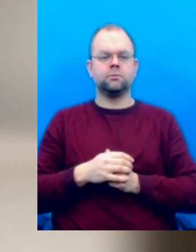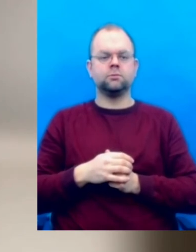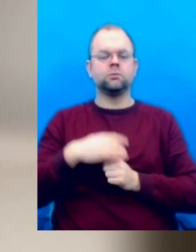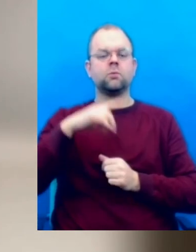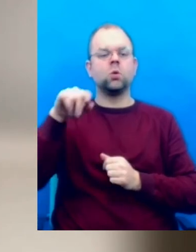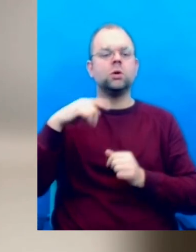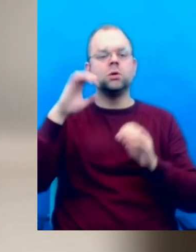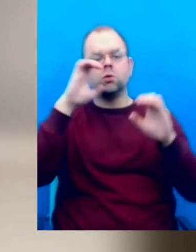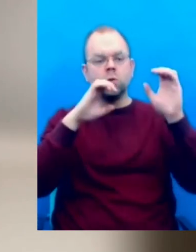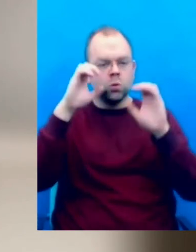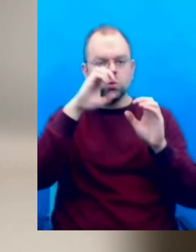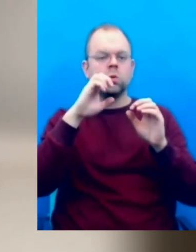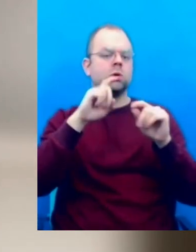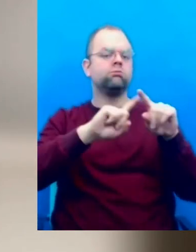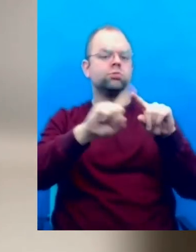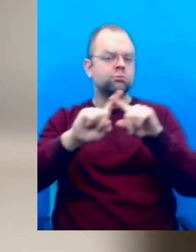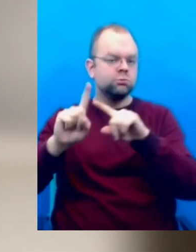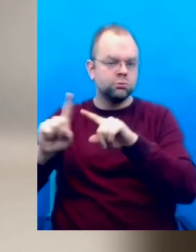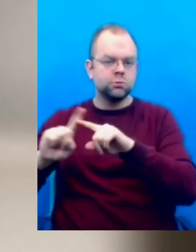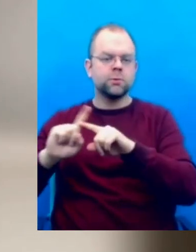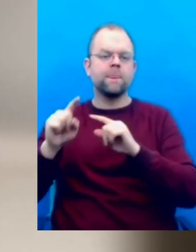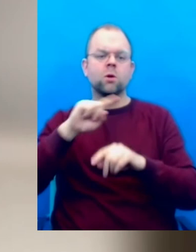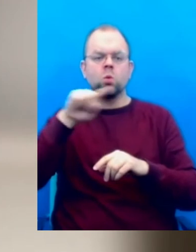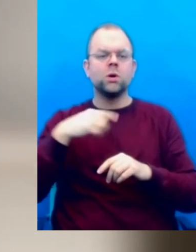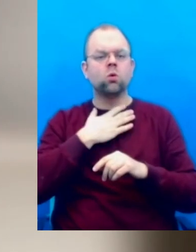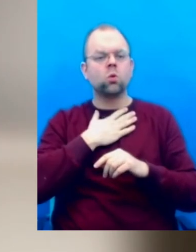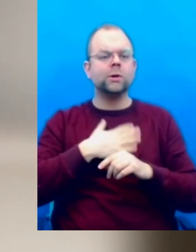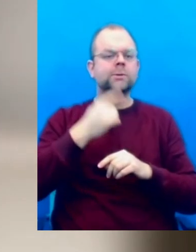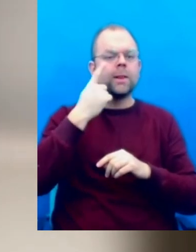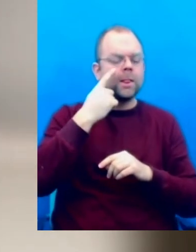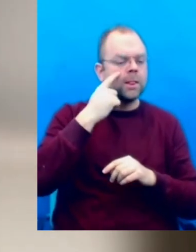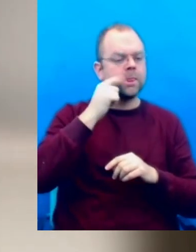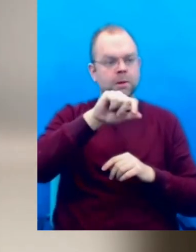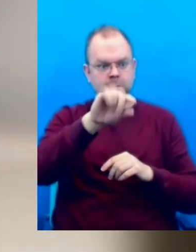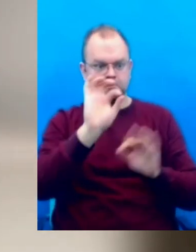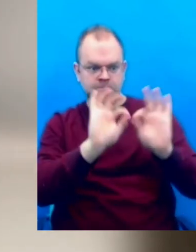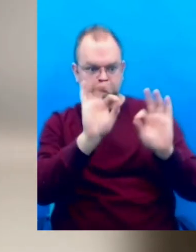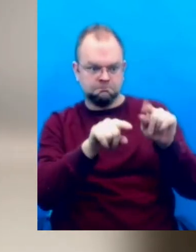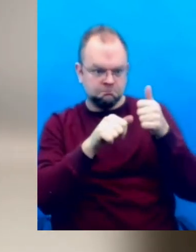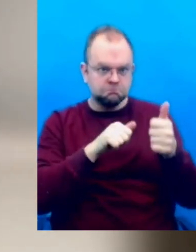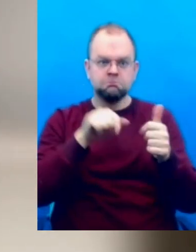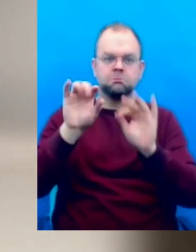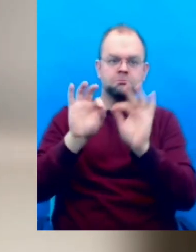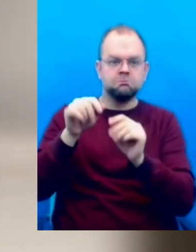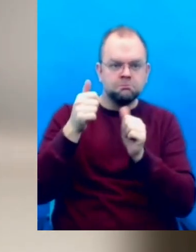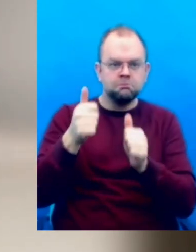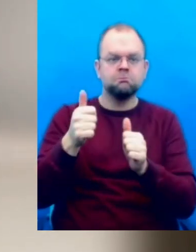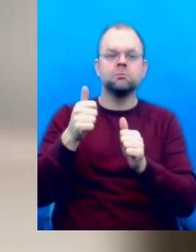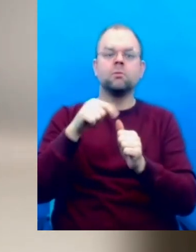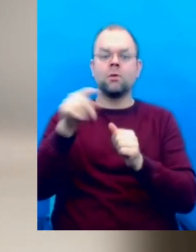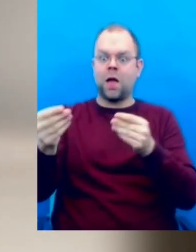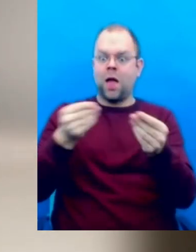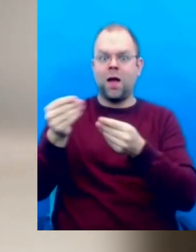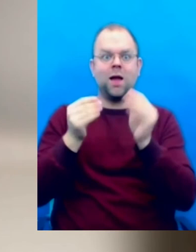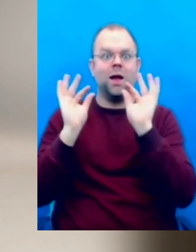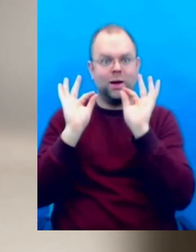to experiment for and where we actually engage in. That's first of all, organizations that have a very strong